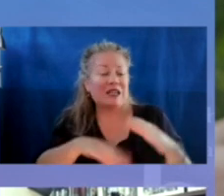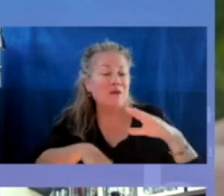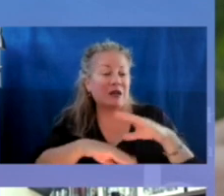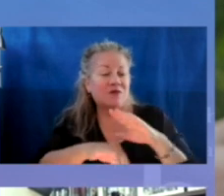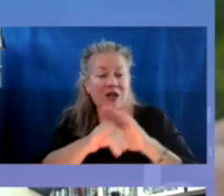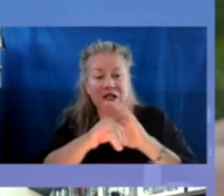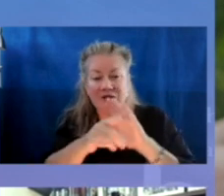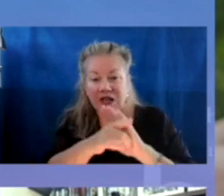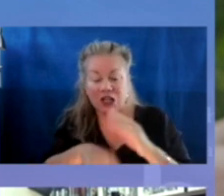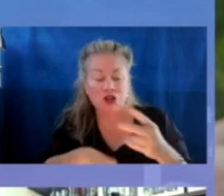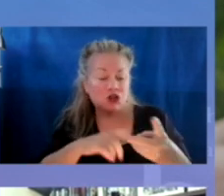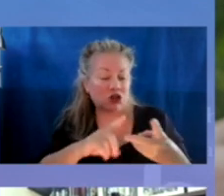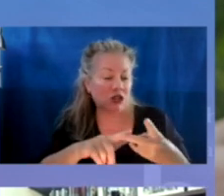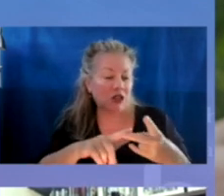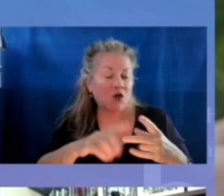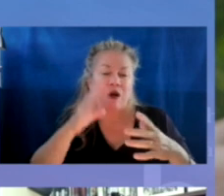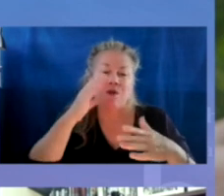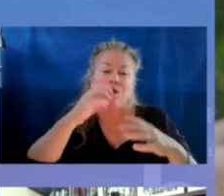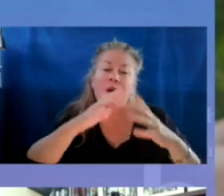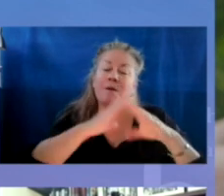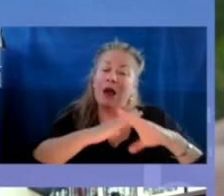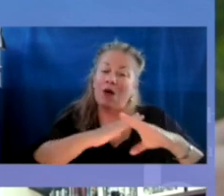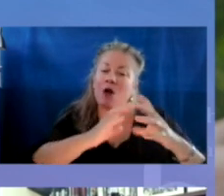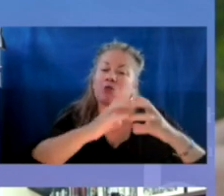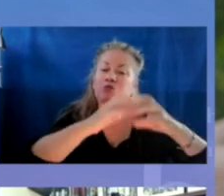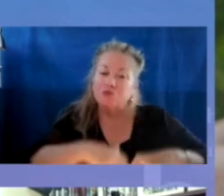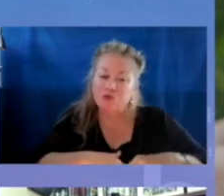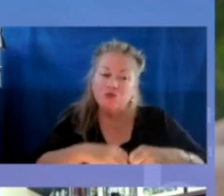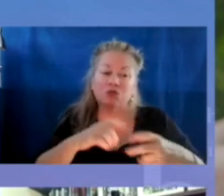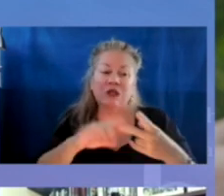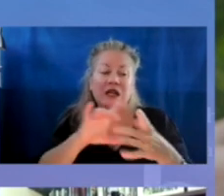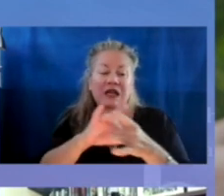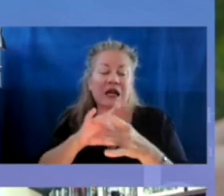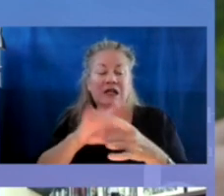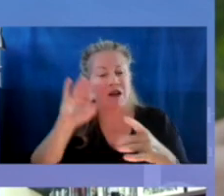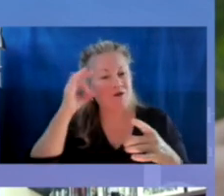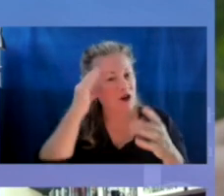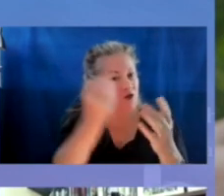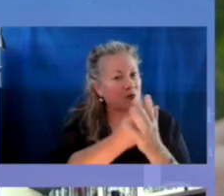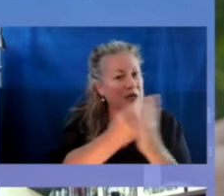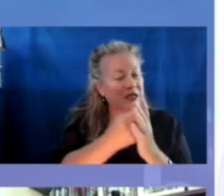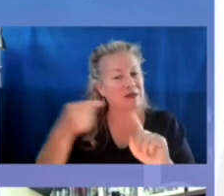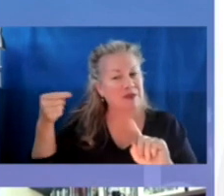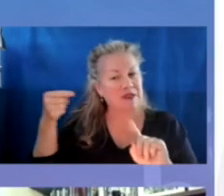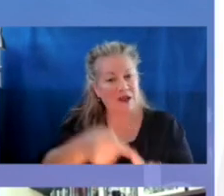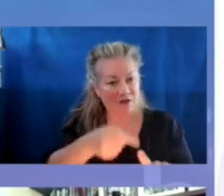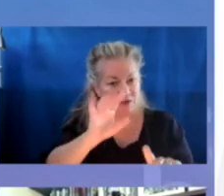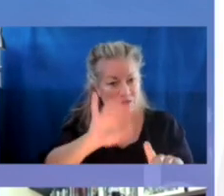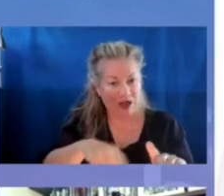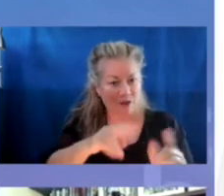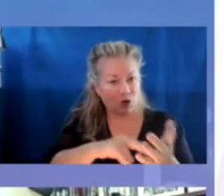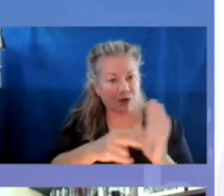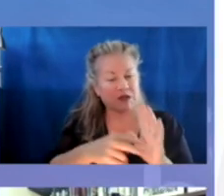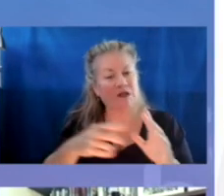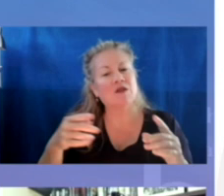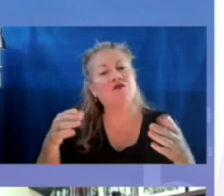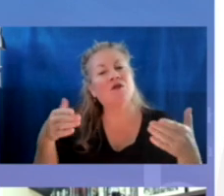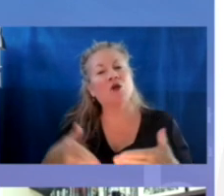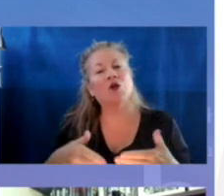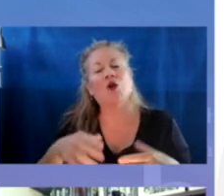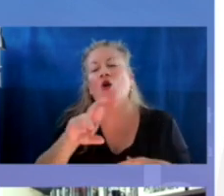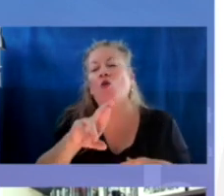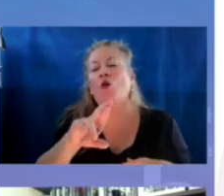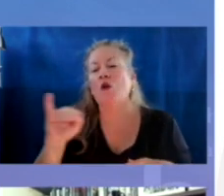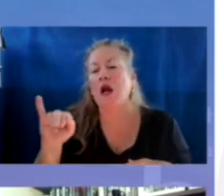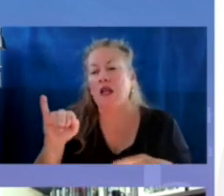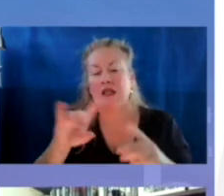of identification, removing barriers, and how to connect the use of federal funds to those purposes. So I want to spotlight here